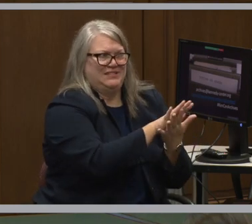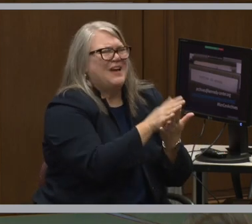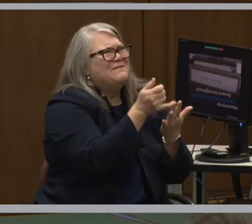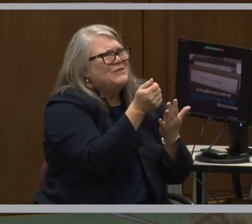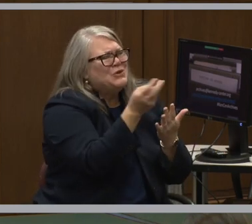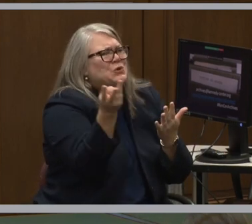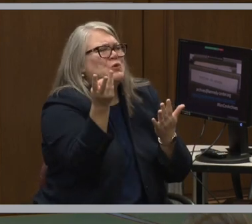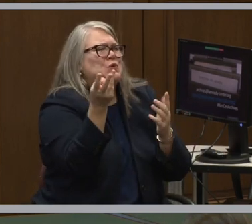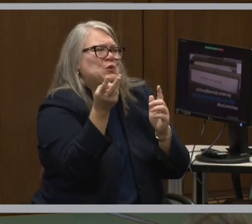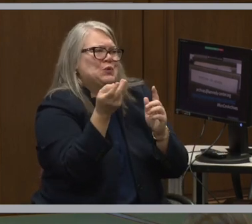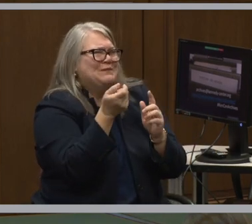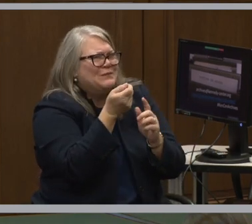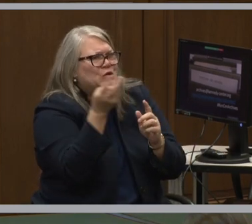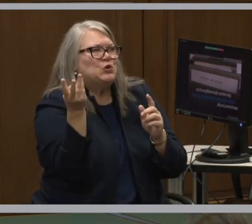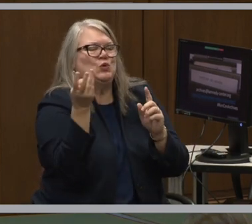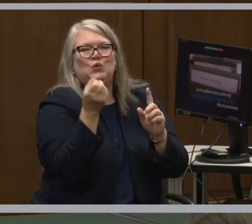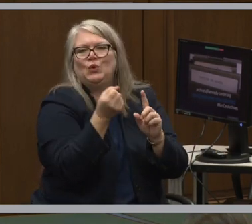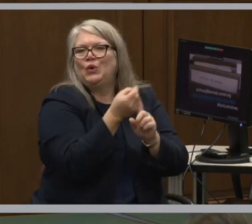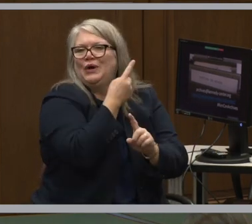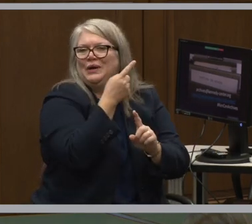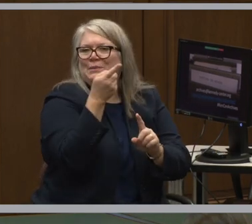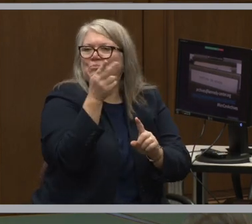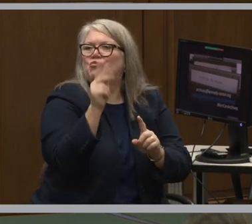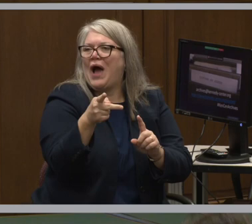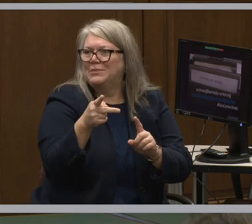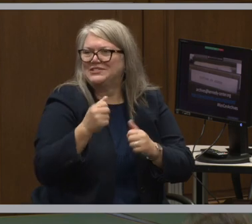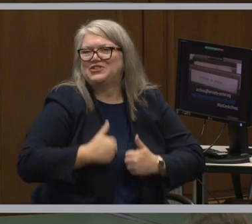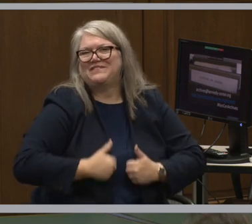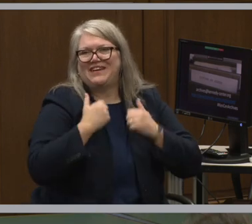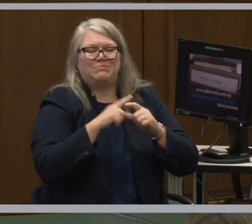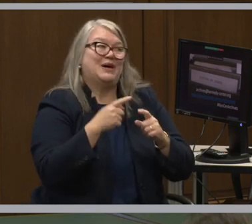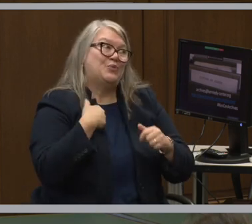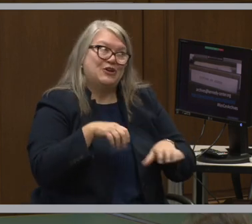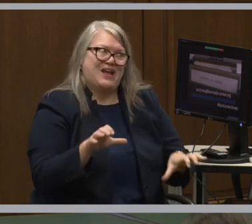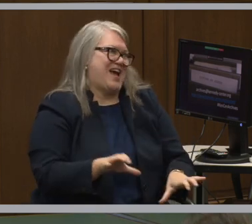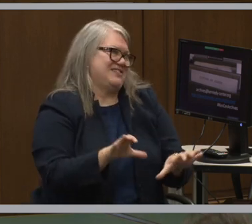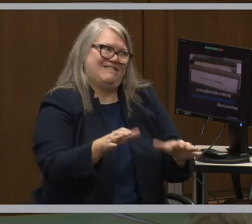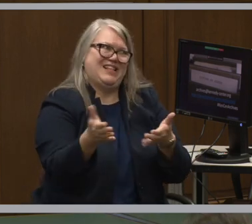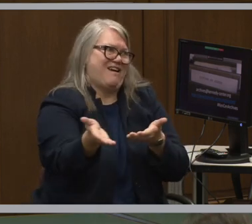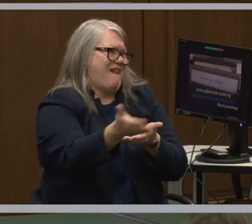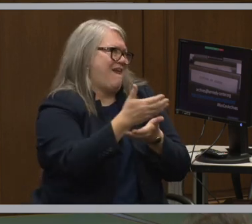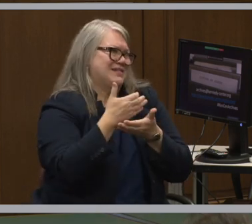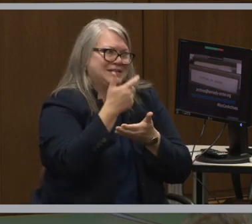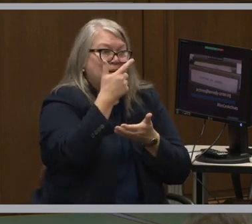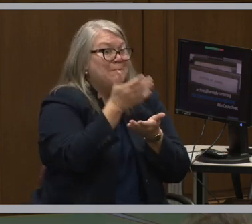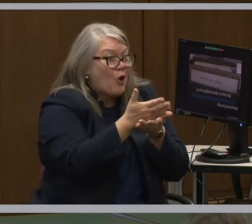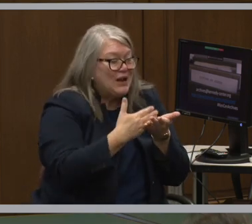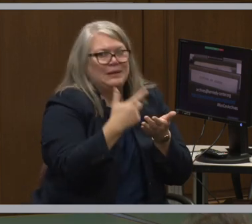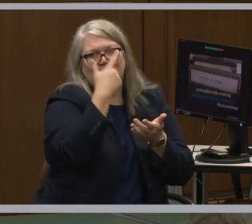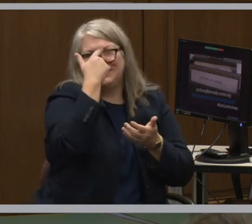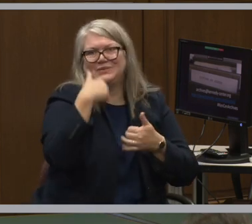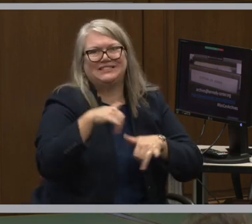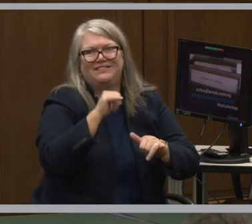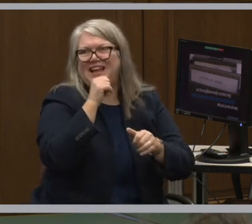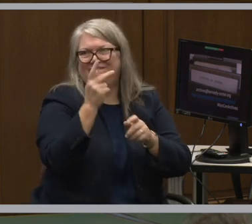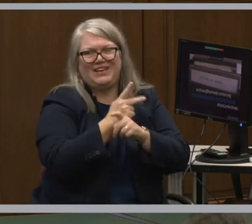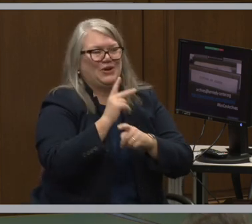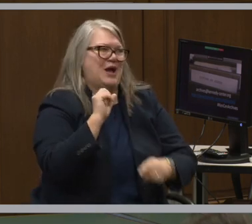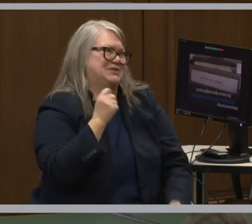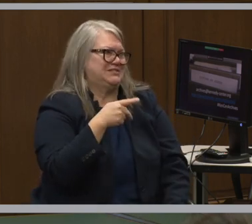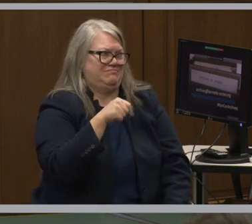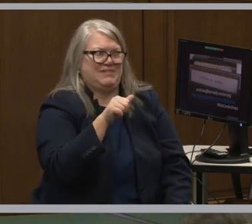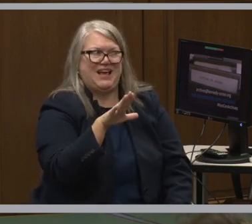a few things have, a few random props have survived. But we're not actively collecting in part because we still haven't figured out the space